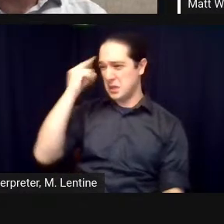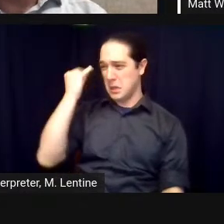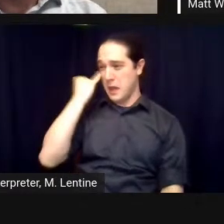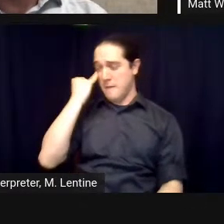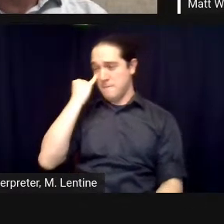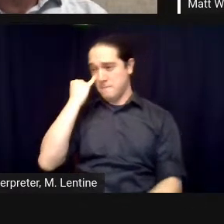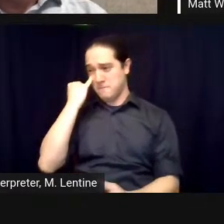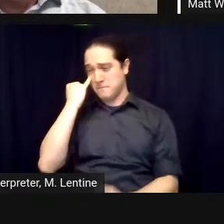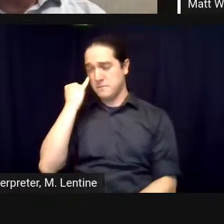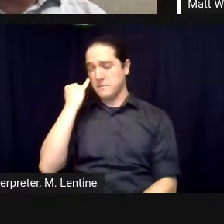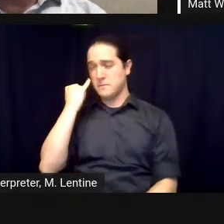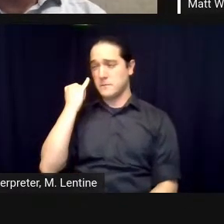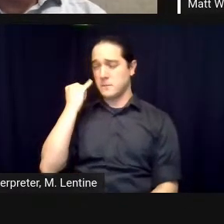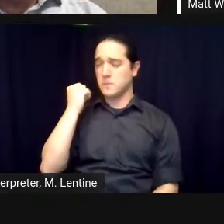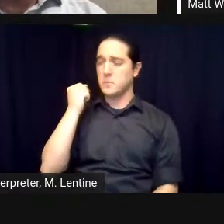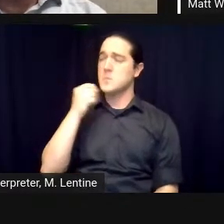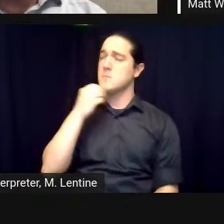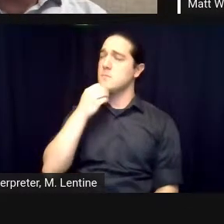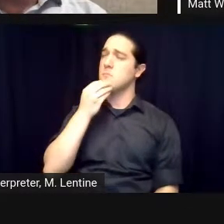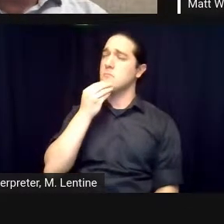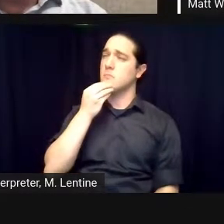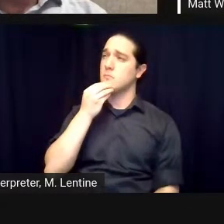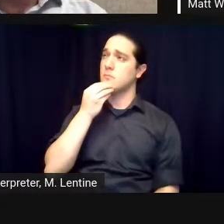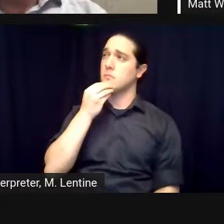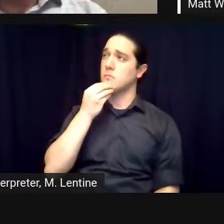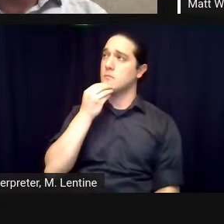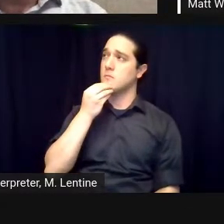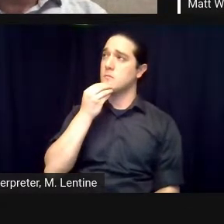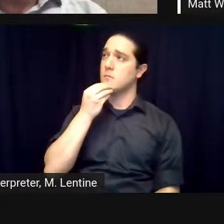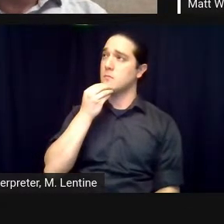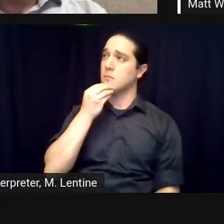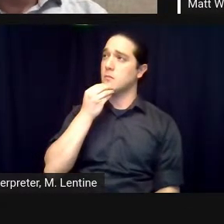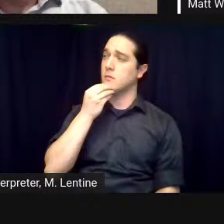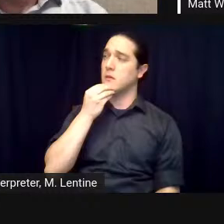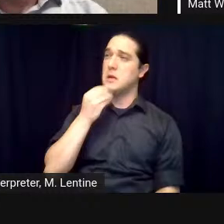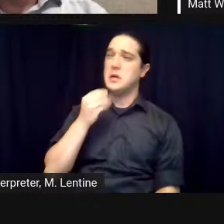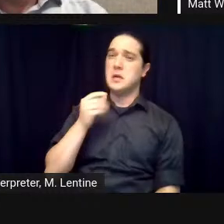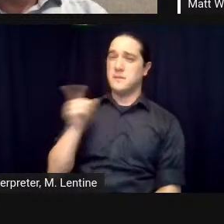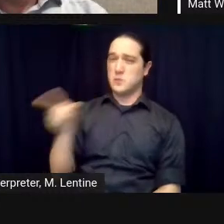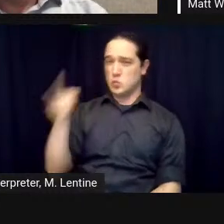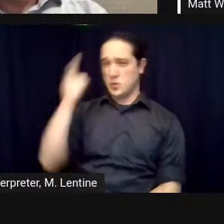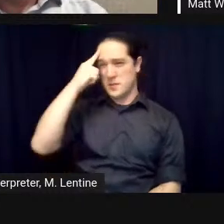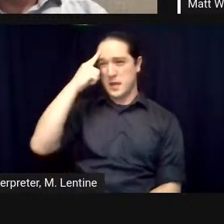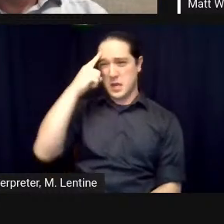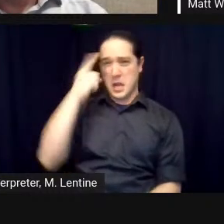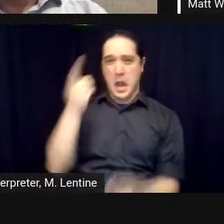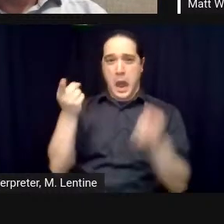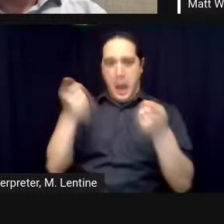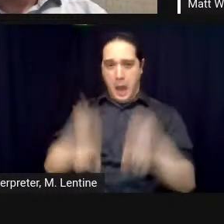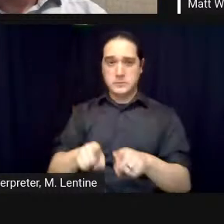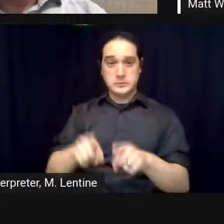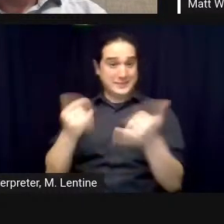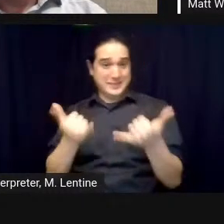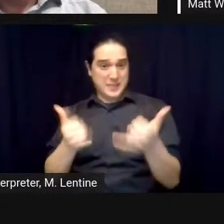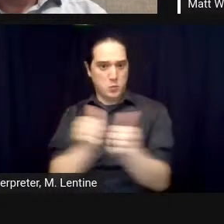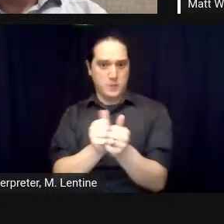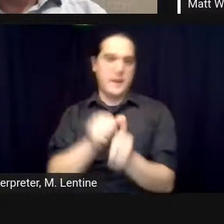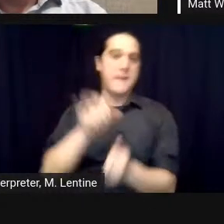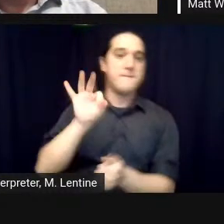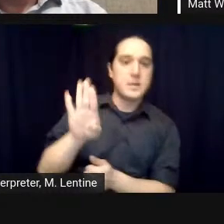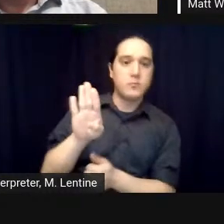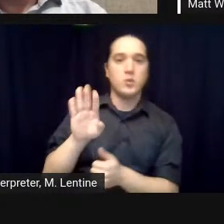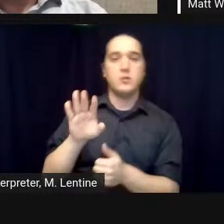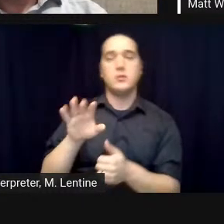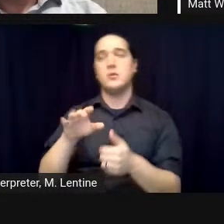was you were trying to accomplish and in some ways i suppose control your own narrative more yeah no i i remember during the two years i